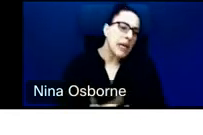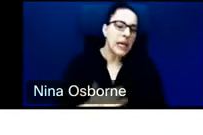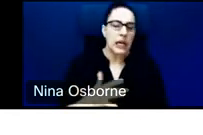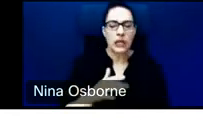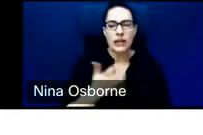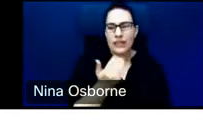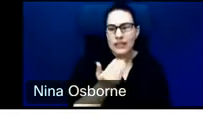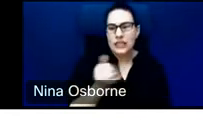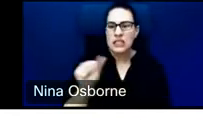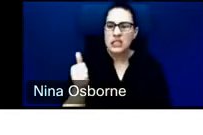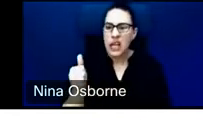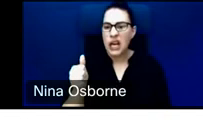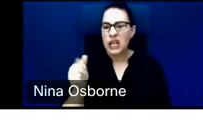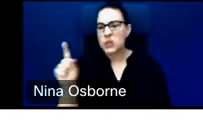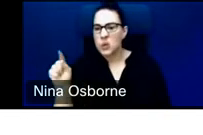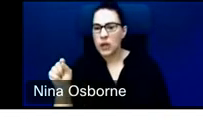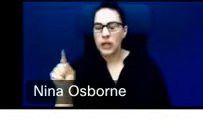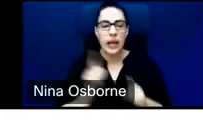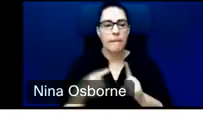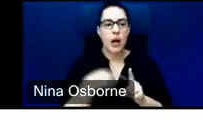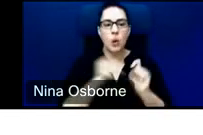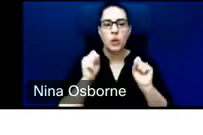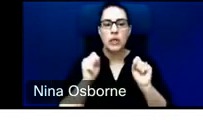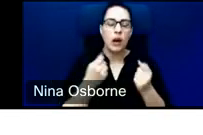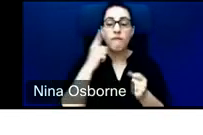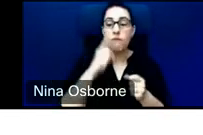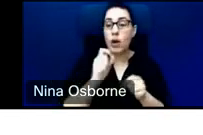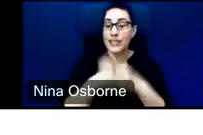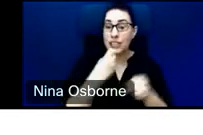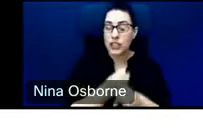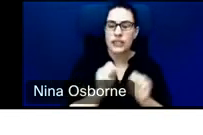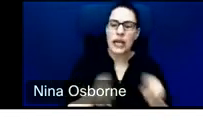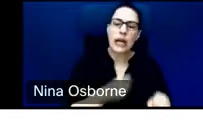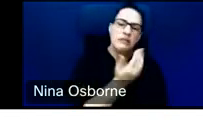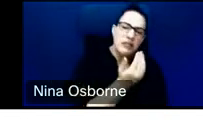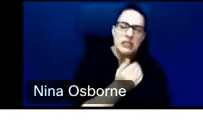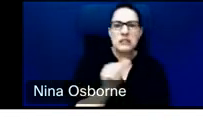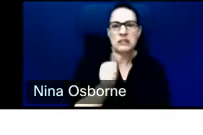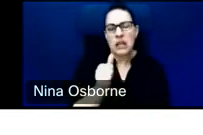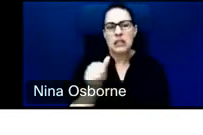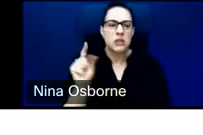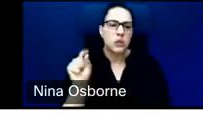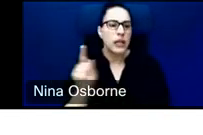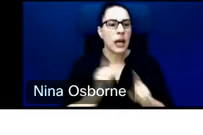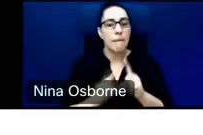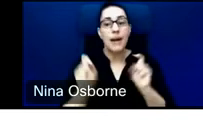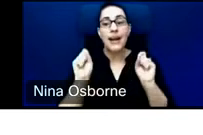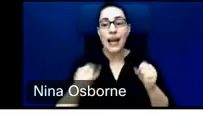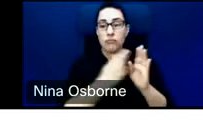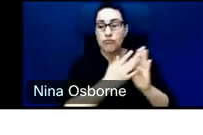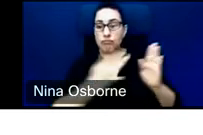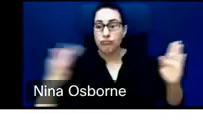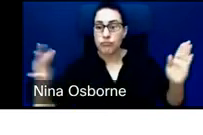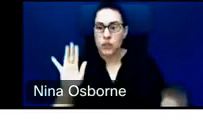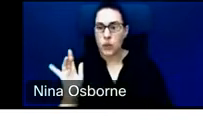And we can go as long as 25 years. Although again, the actual median may be much shorter than that. Direct